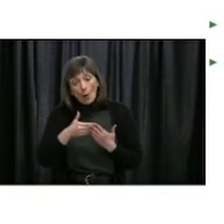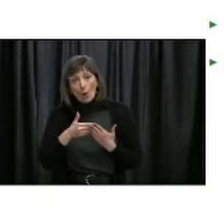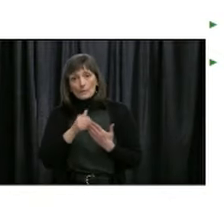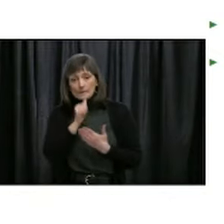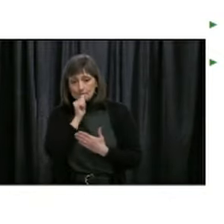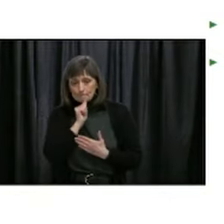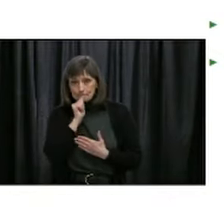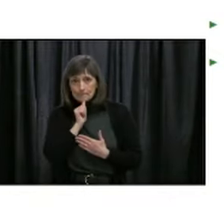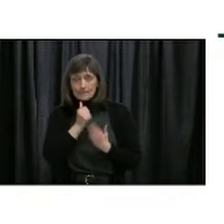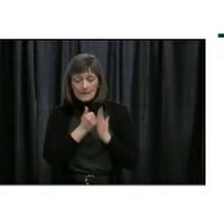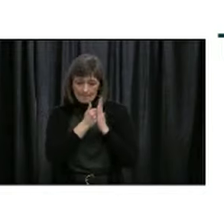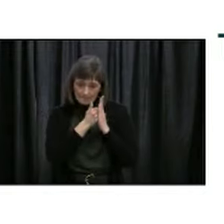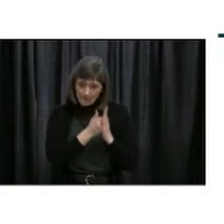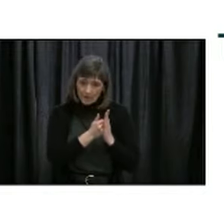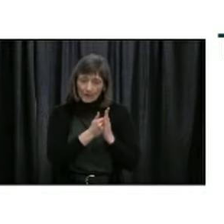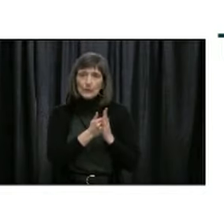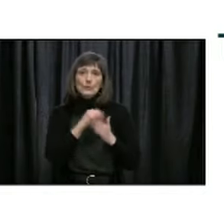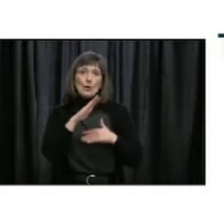spread of COVID-19.